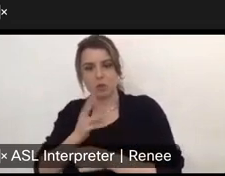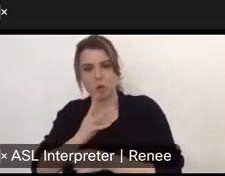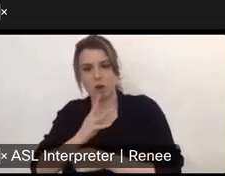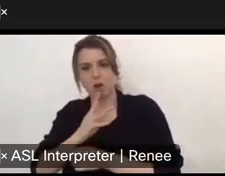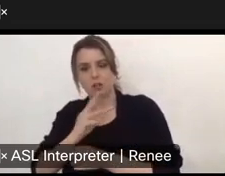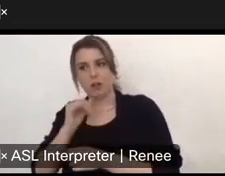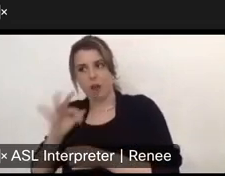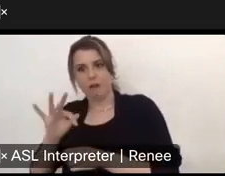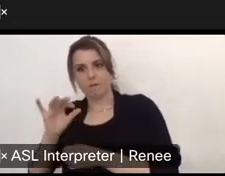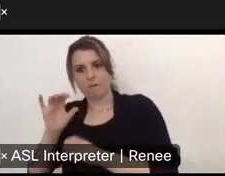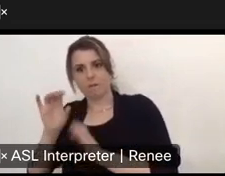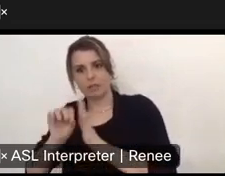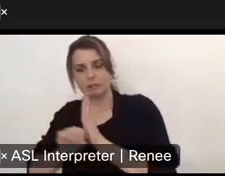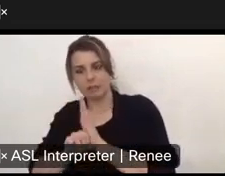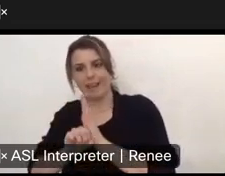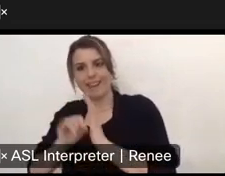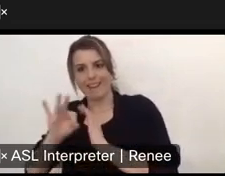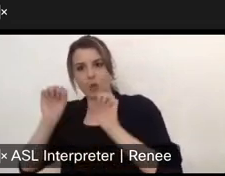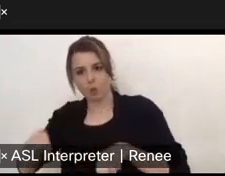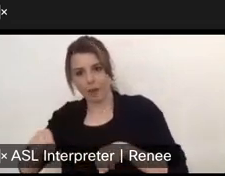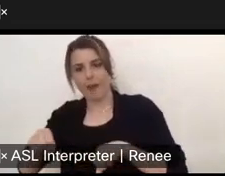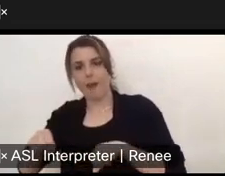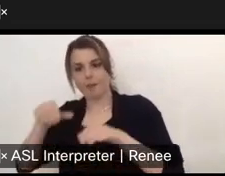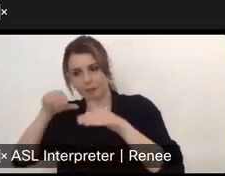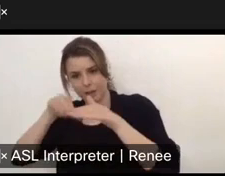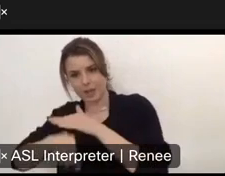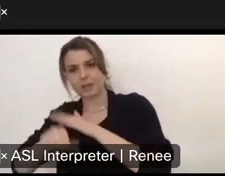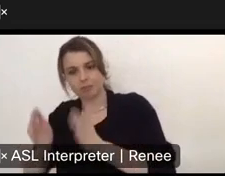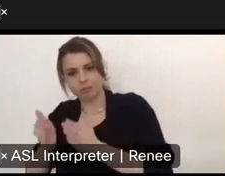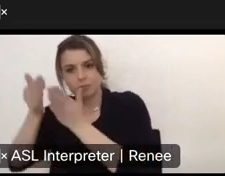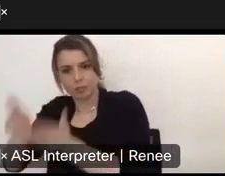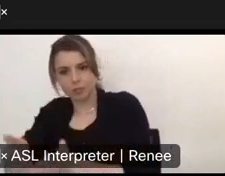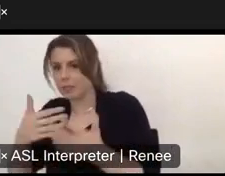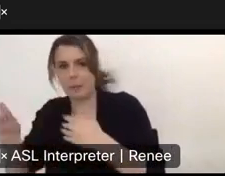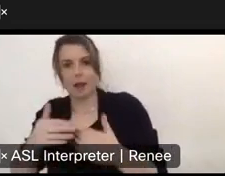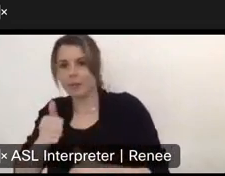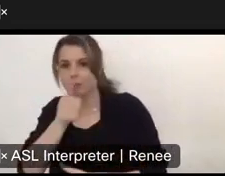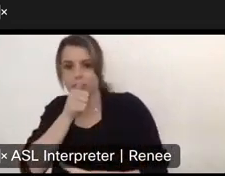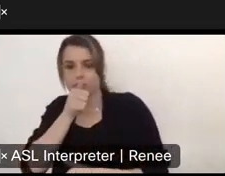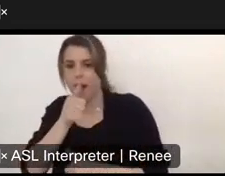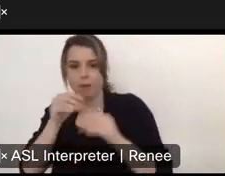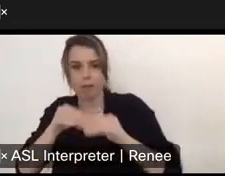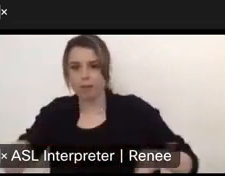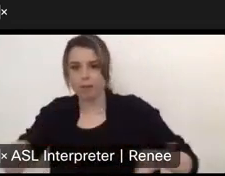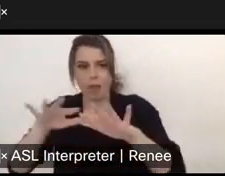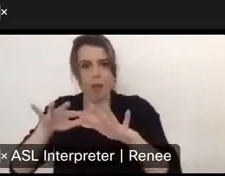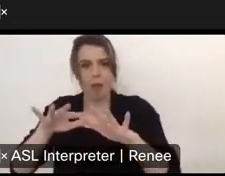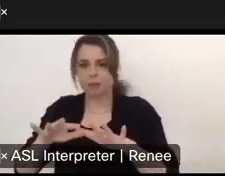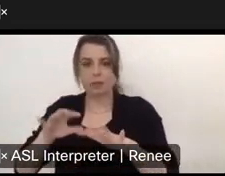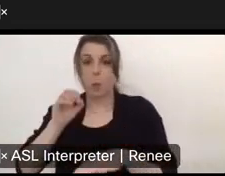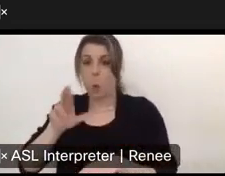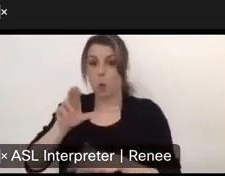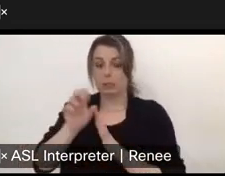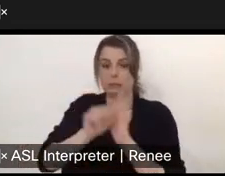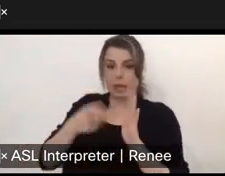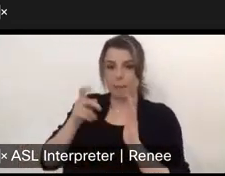access the water legally, they may flow paddle that water, even through private lands. Much, much less state parks